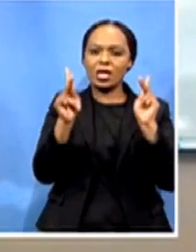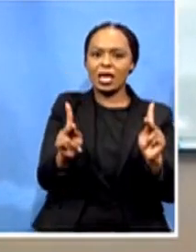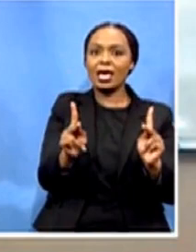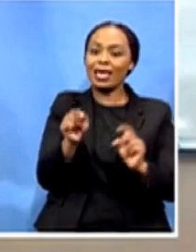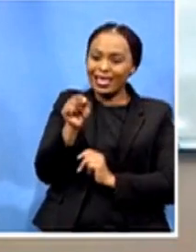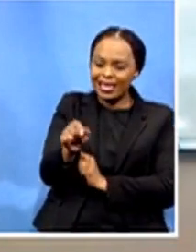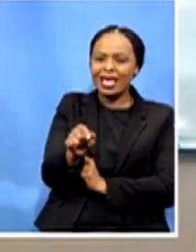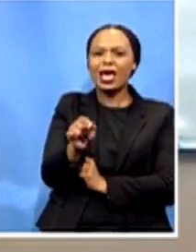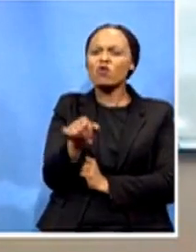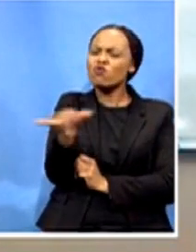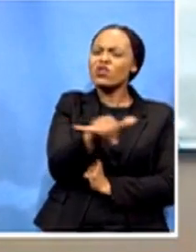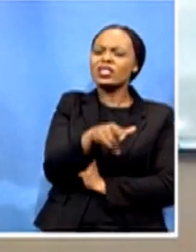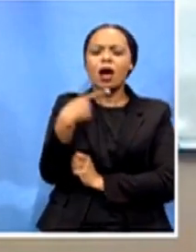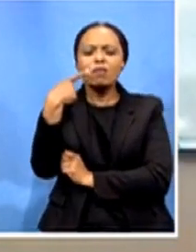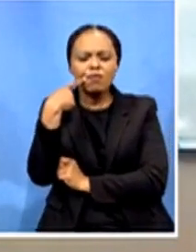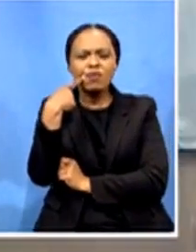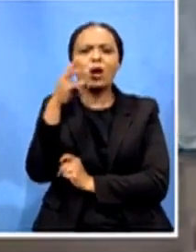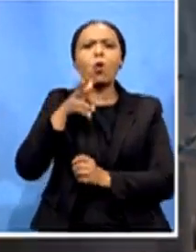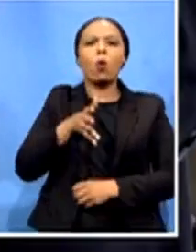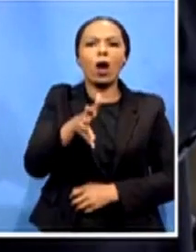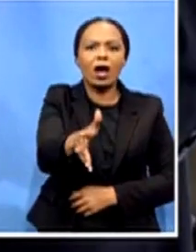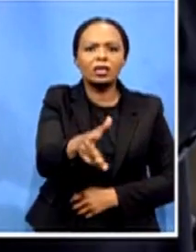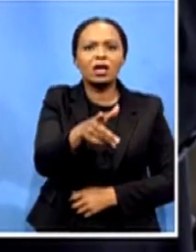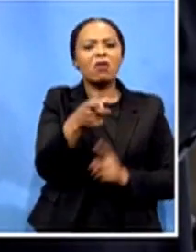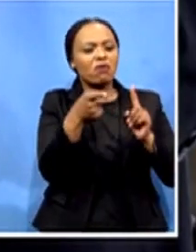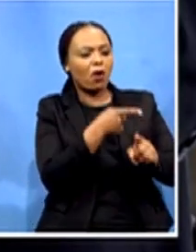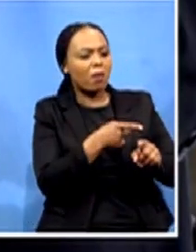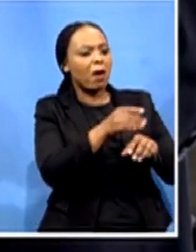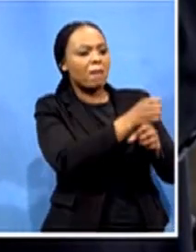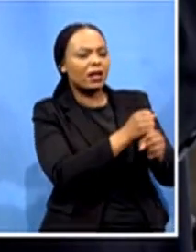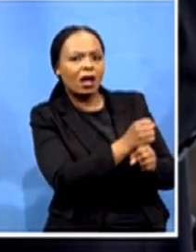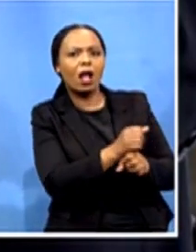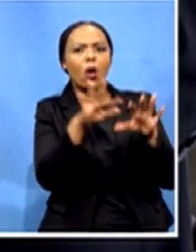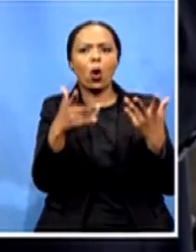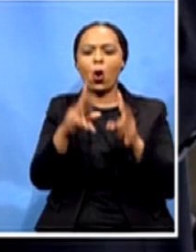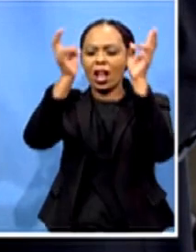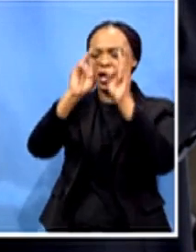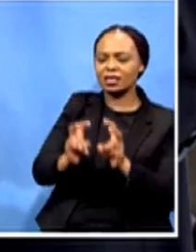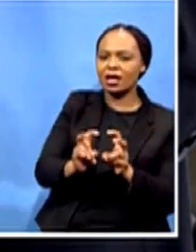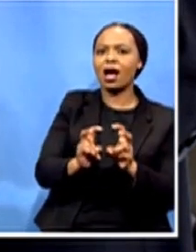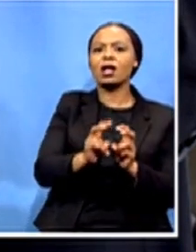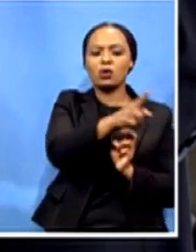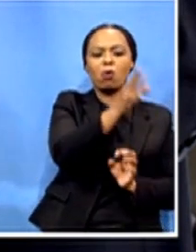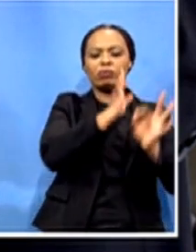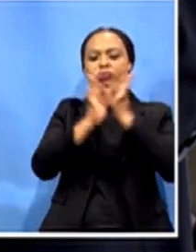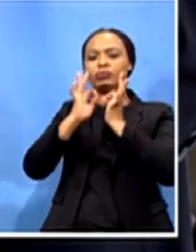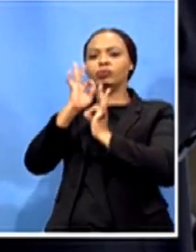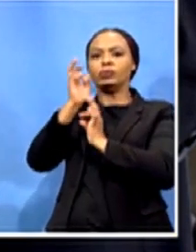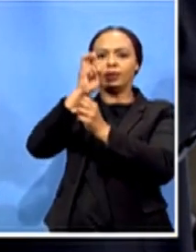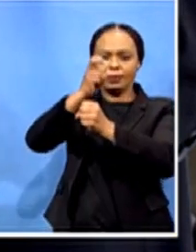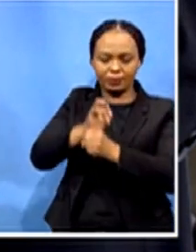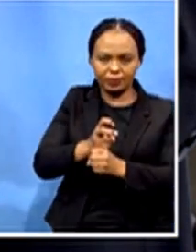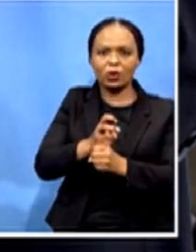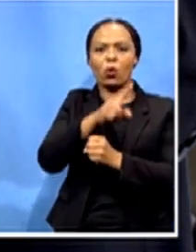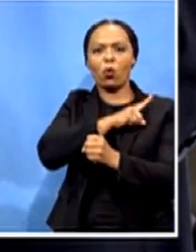from the mechanical and the electrical perspective we can automate these things but we further need their inputs to make sure that this is also